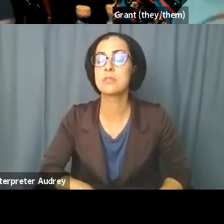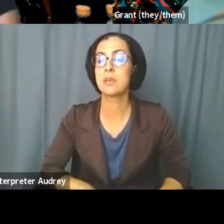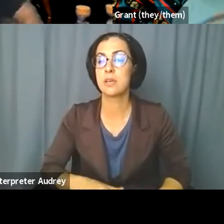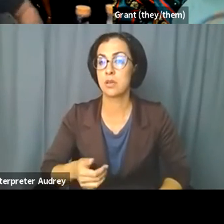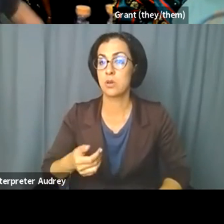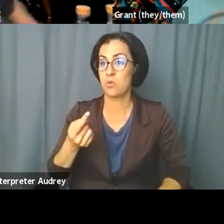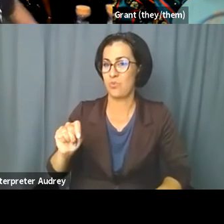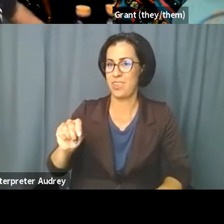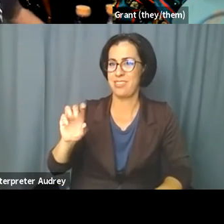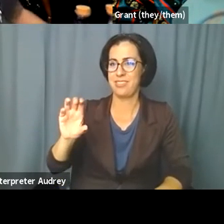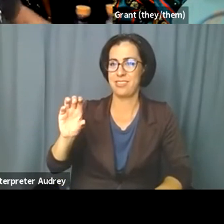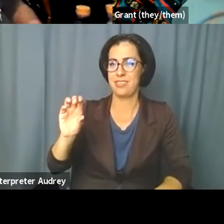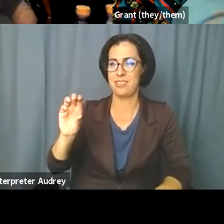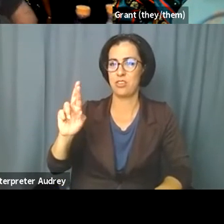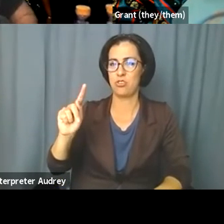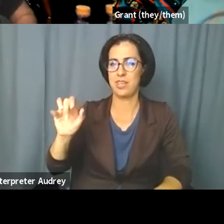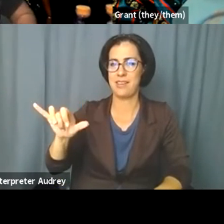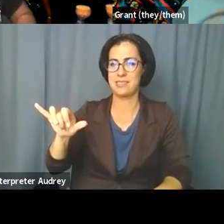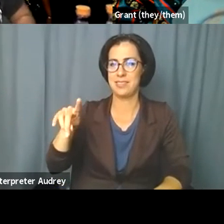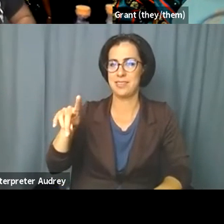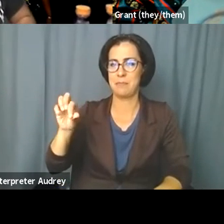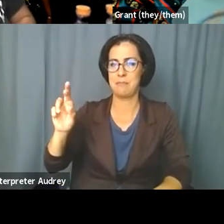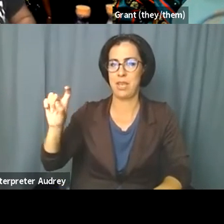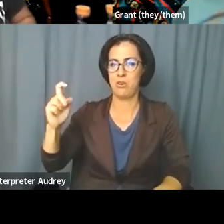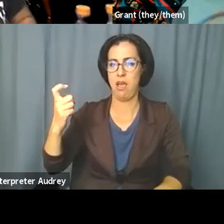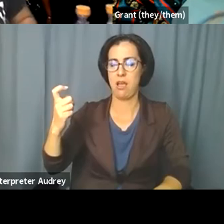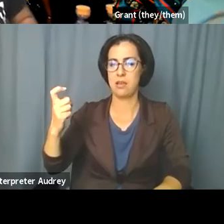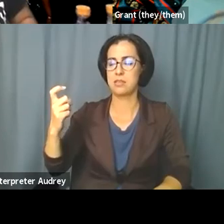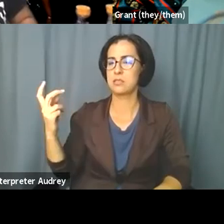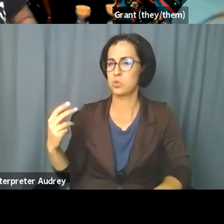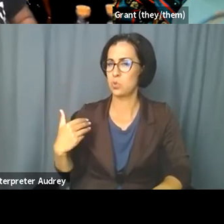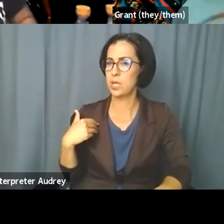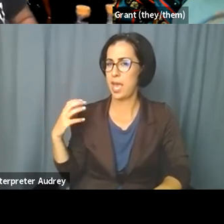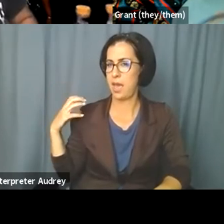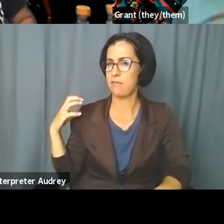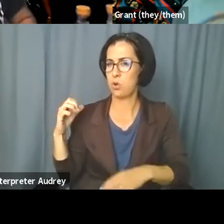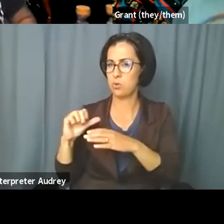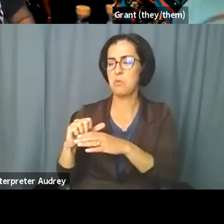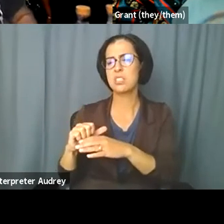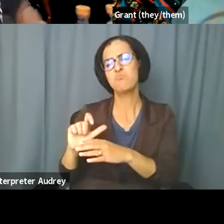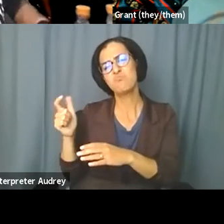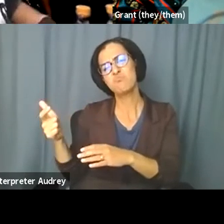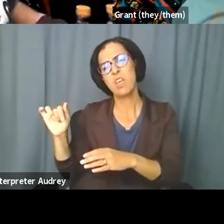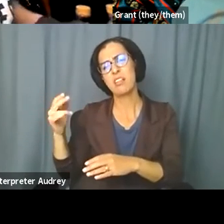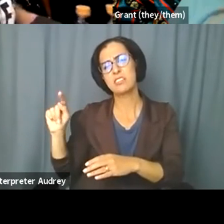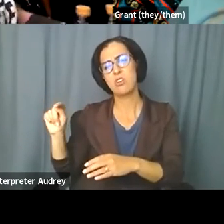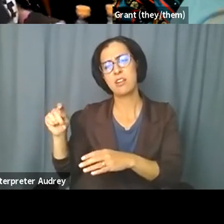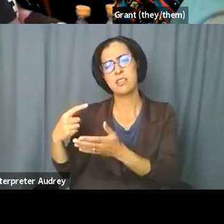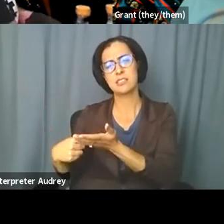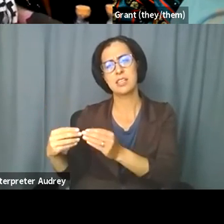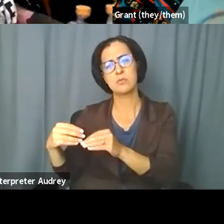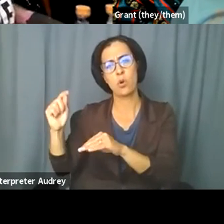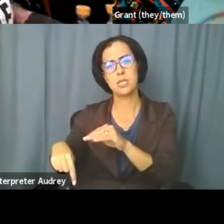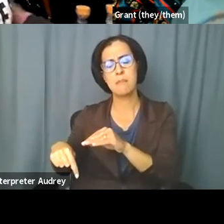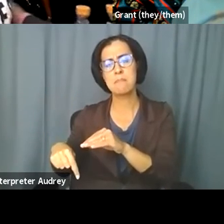paradox, um, we have a coaching practice. Actually, I'll let Jonathan say a little bit more about that, but part of our justice